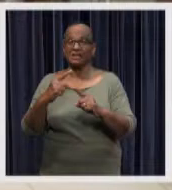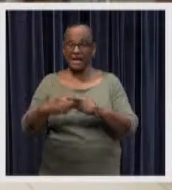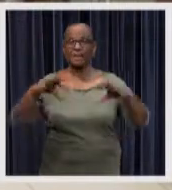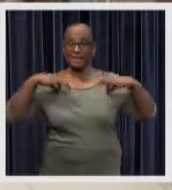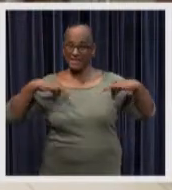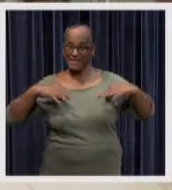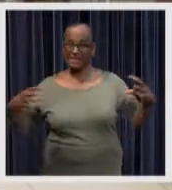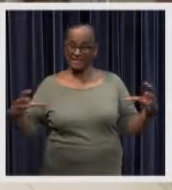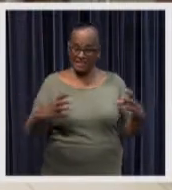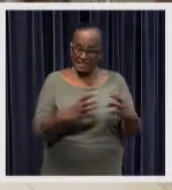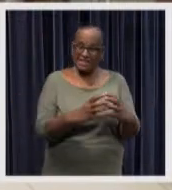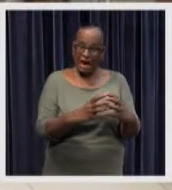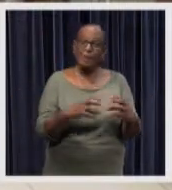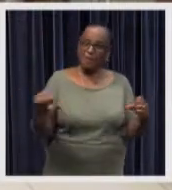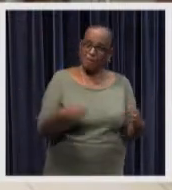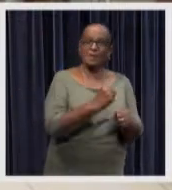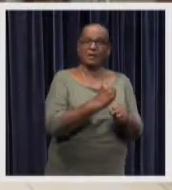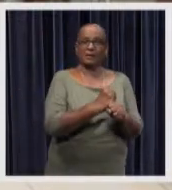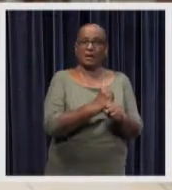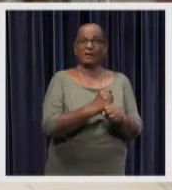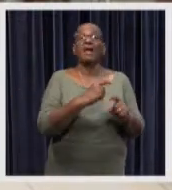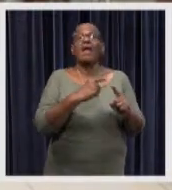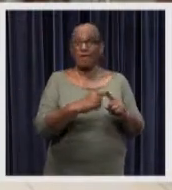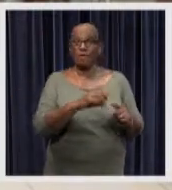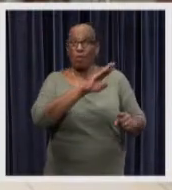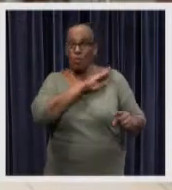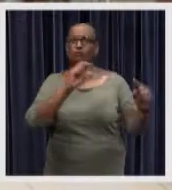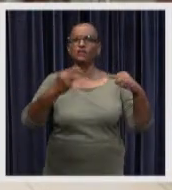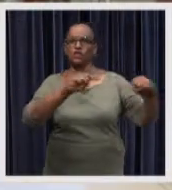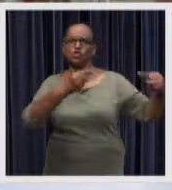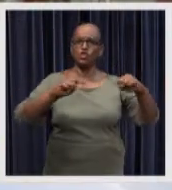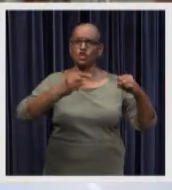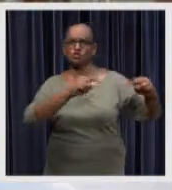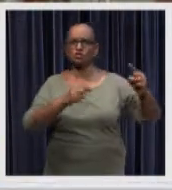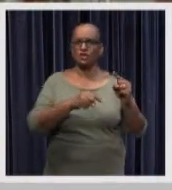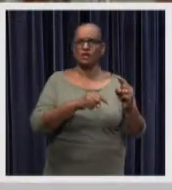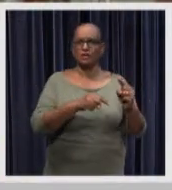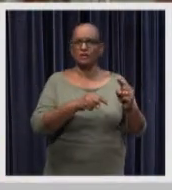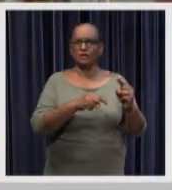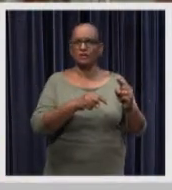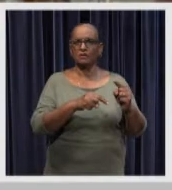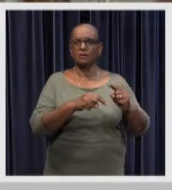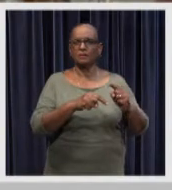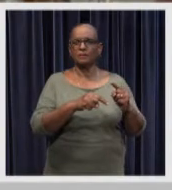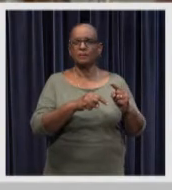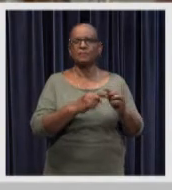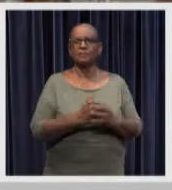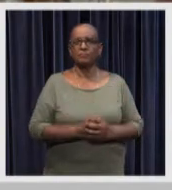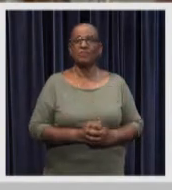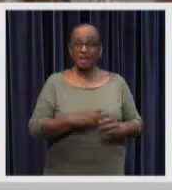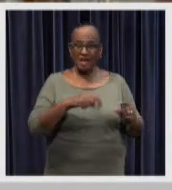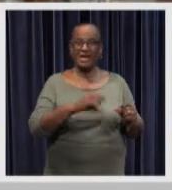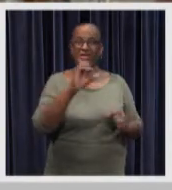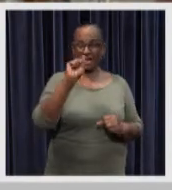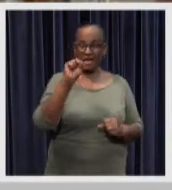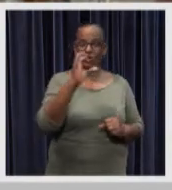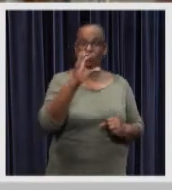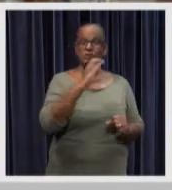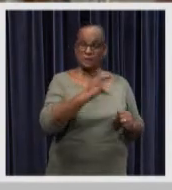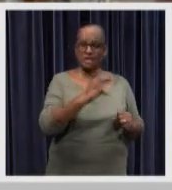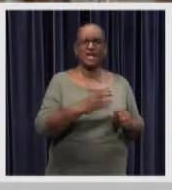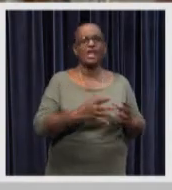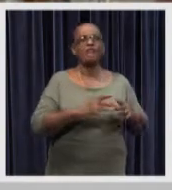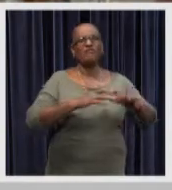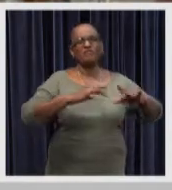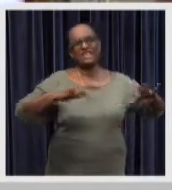harassment in sports the soc has organized a series of activities that deal with